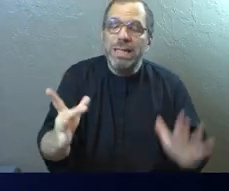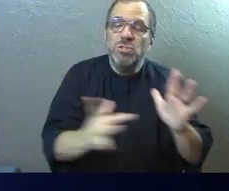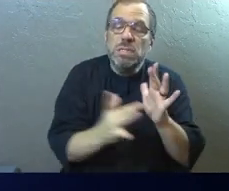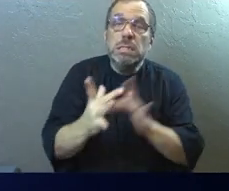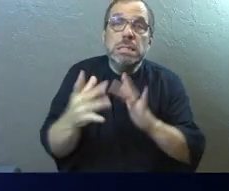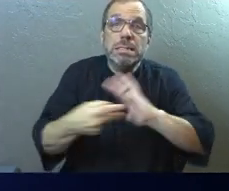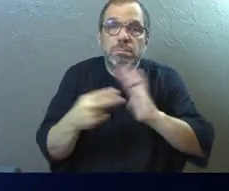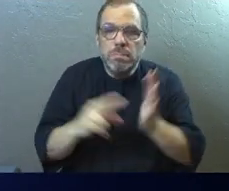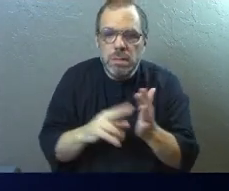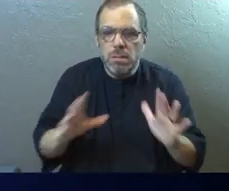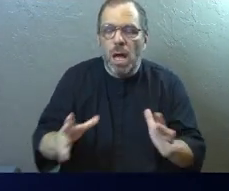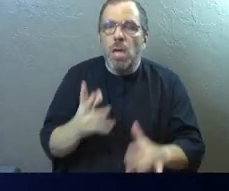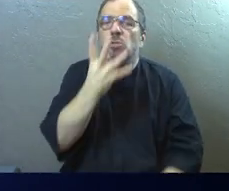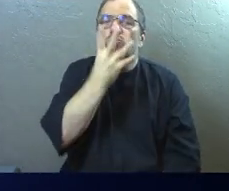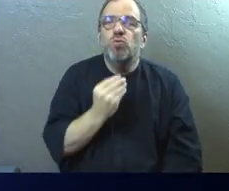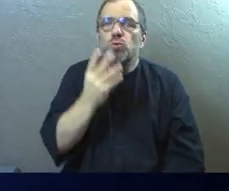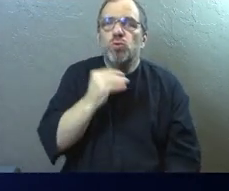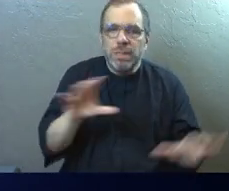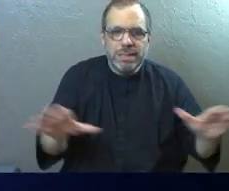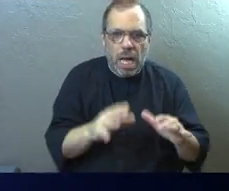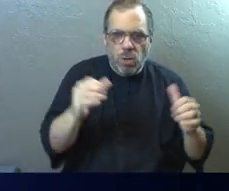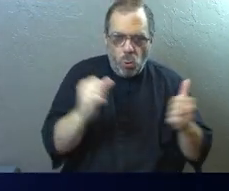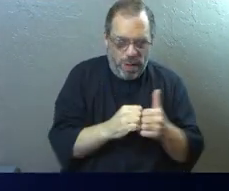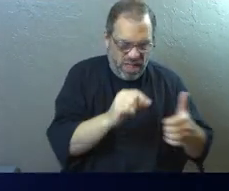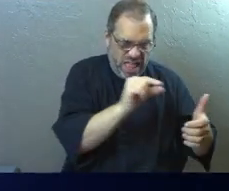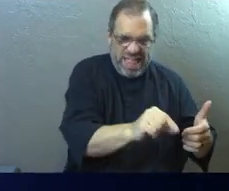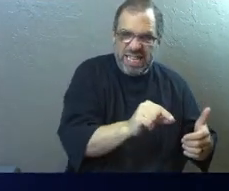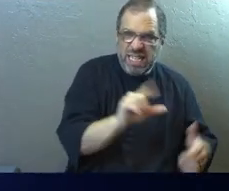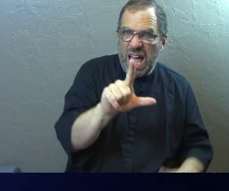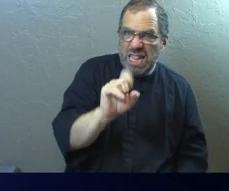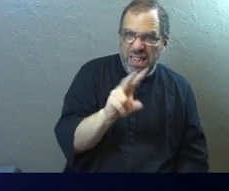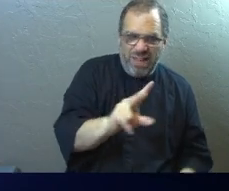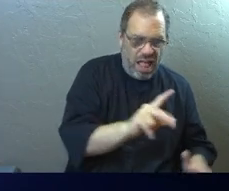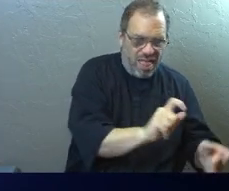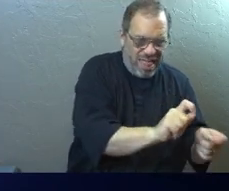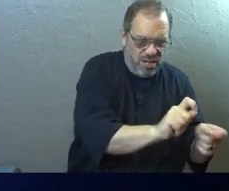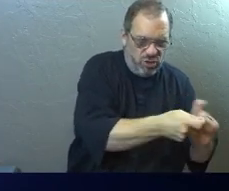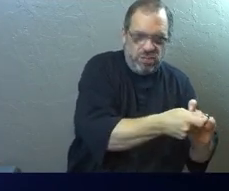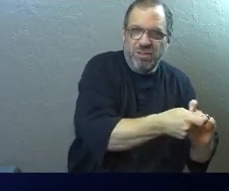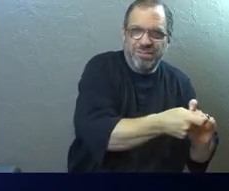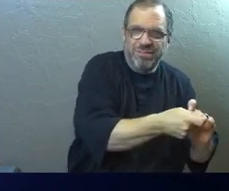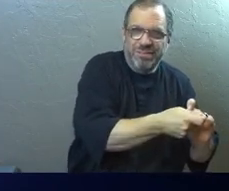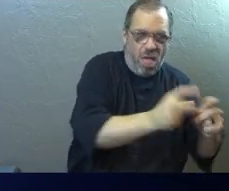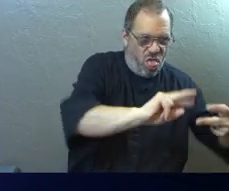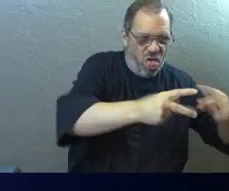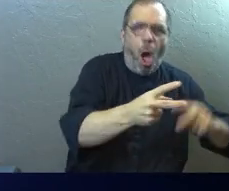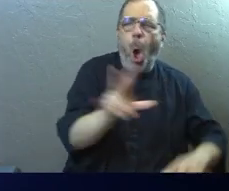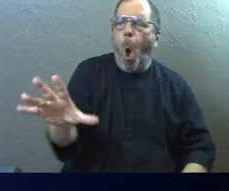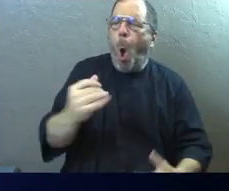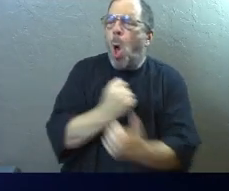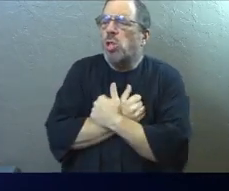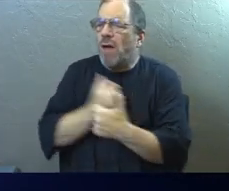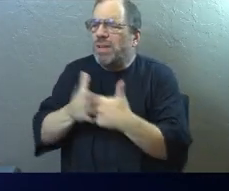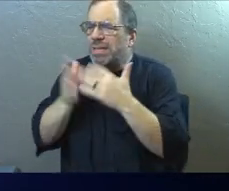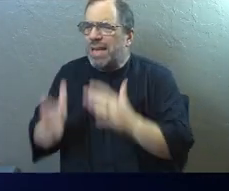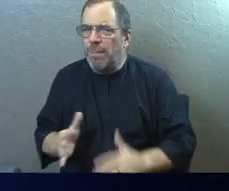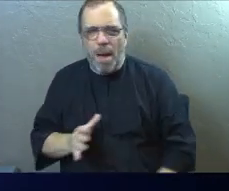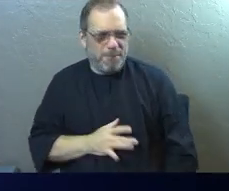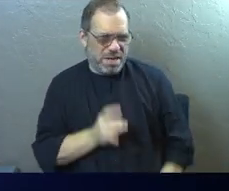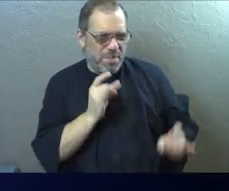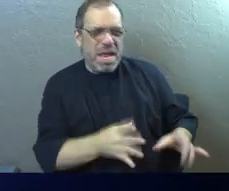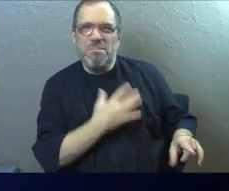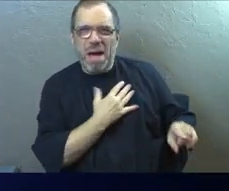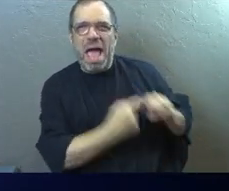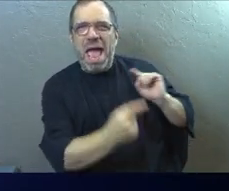referring to is what the Jews had done with the original command. They had twisted it. They had said, love your neighbor, but I get to